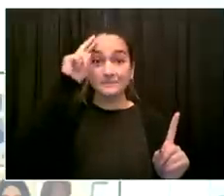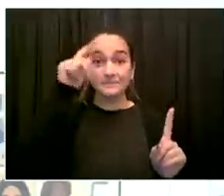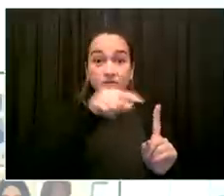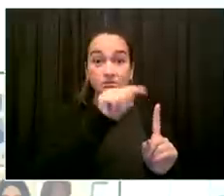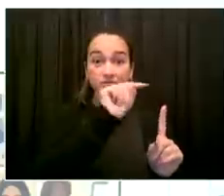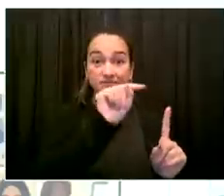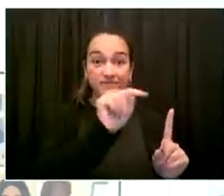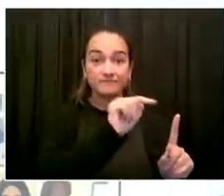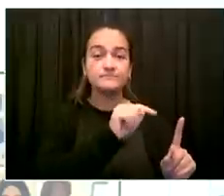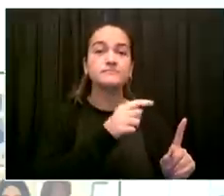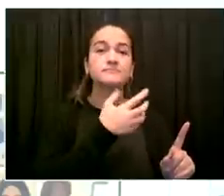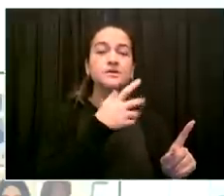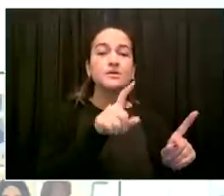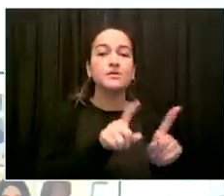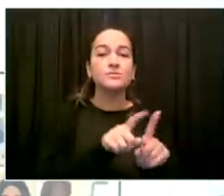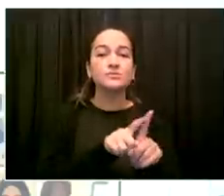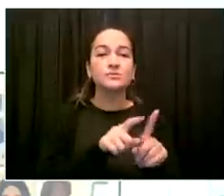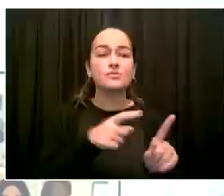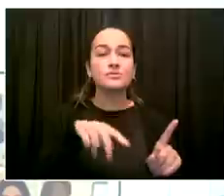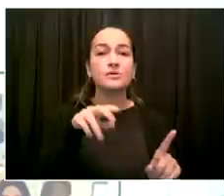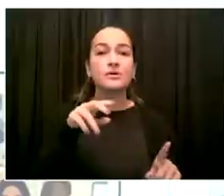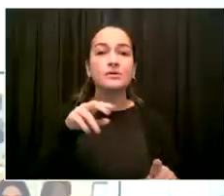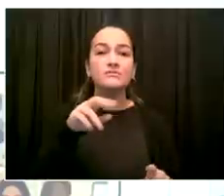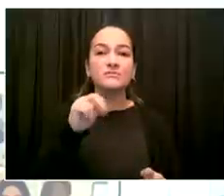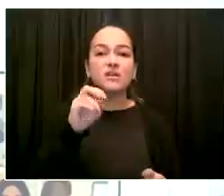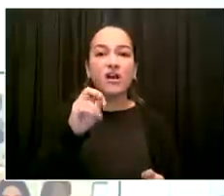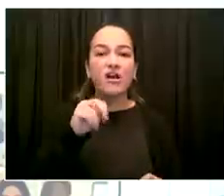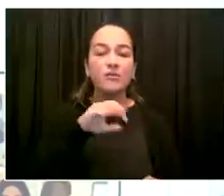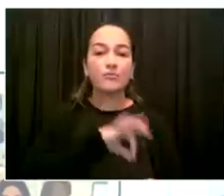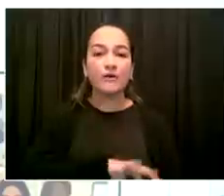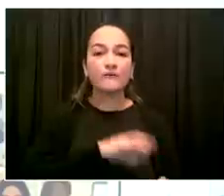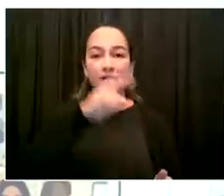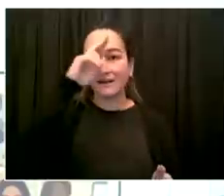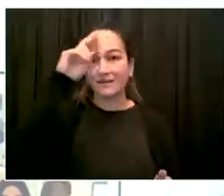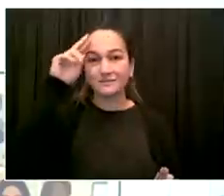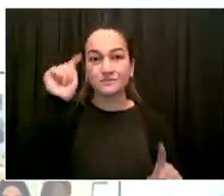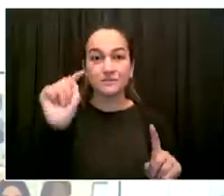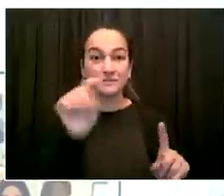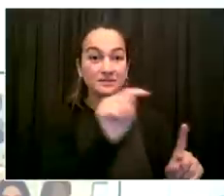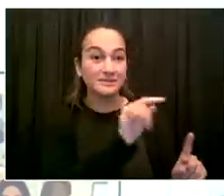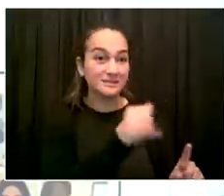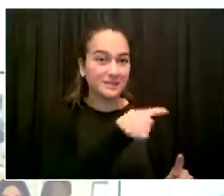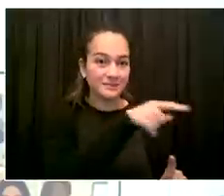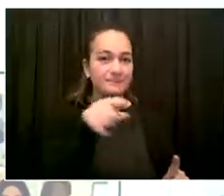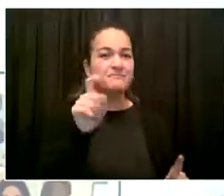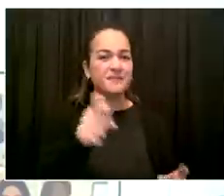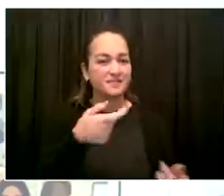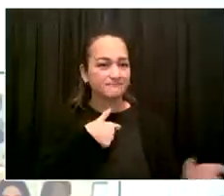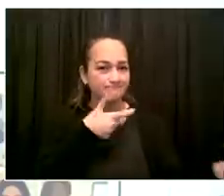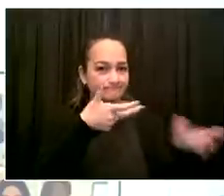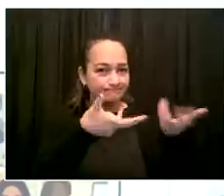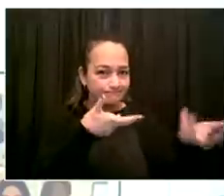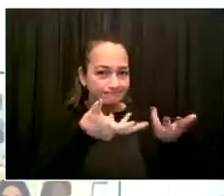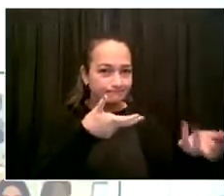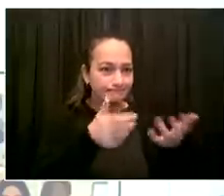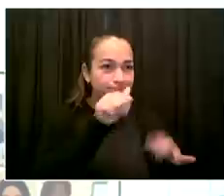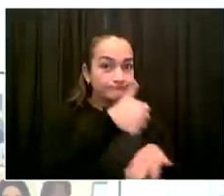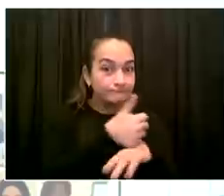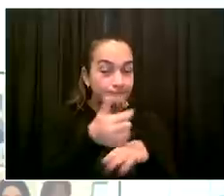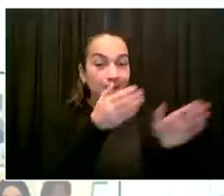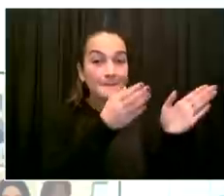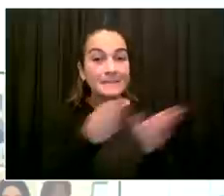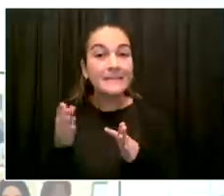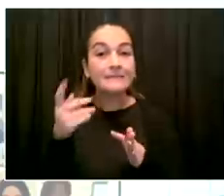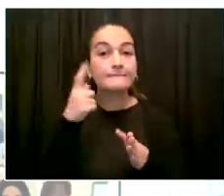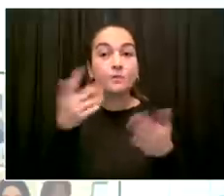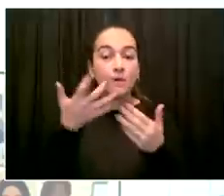to make sure that they have plans in place with respect to adequate staffing. But as you said, what we've